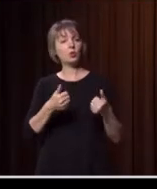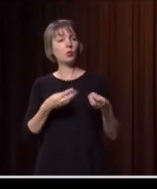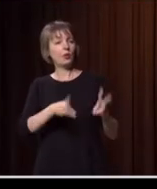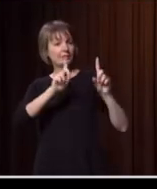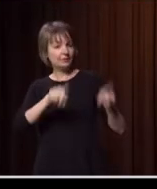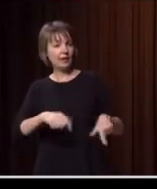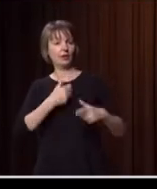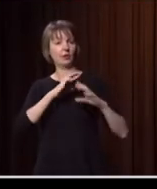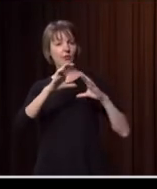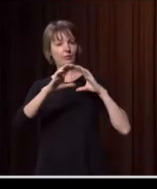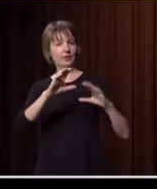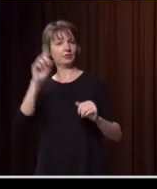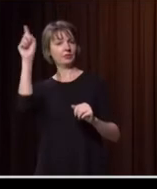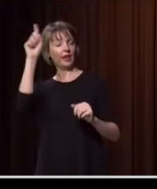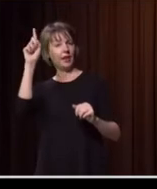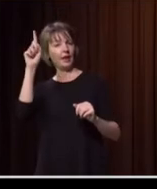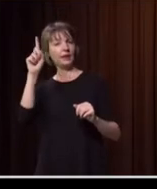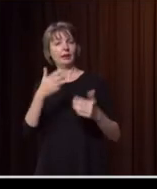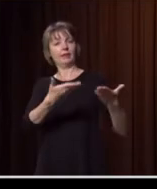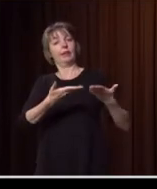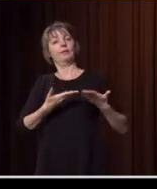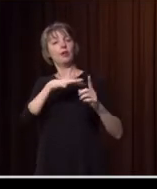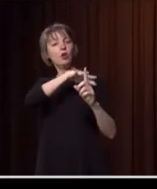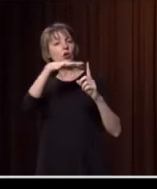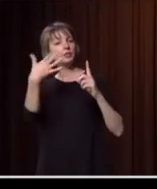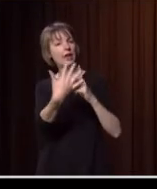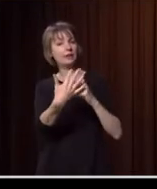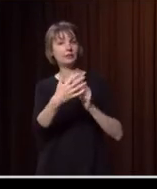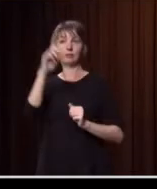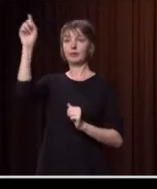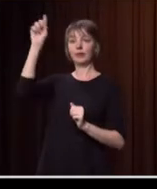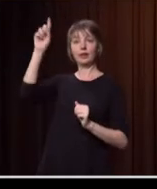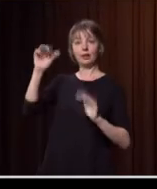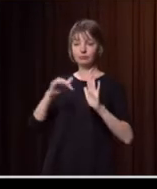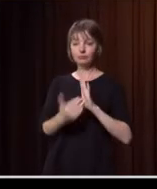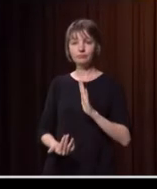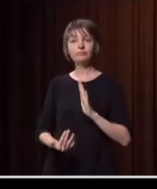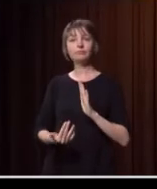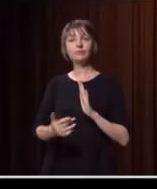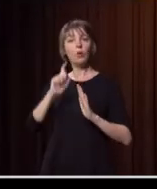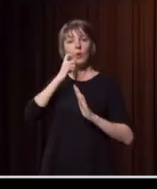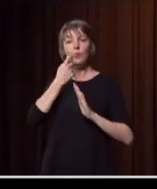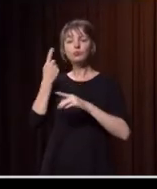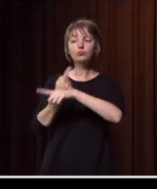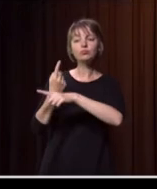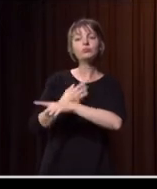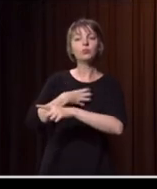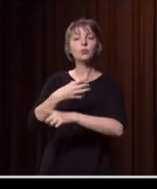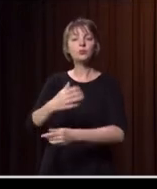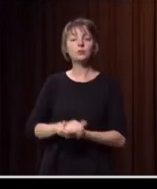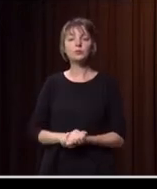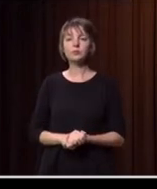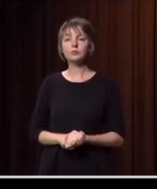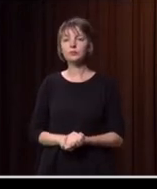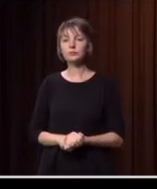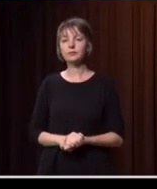context for where we are now. And I think there's a lot of lessons that have been learnt and we're going to explore that further in the session. I